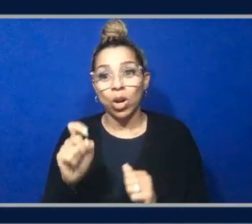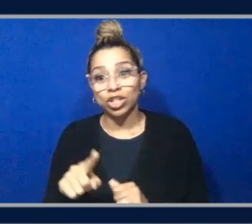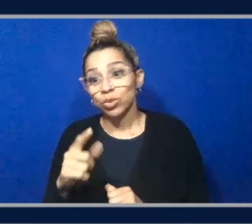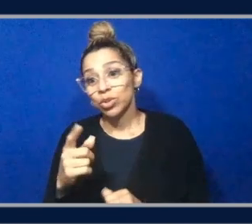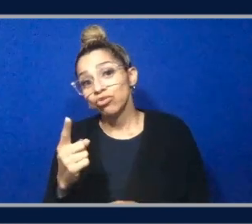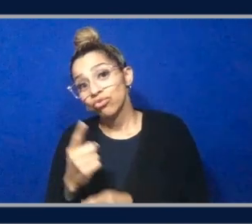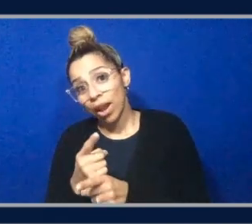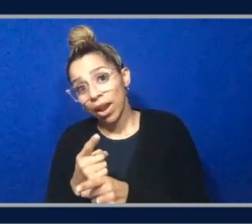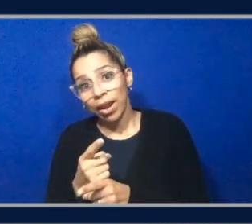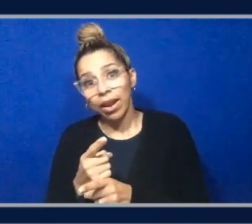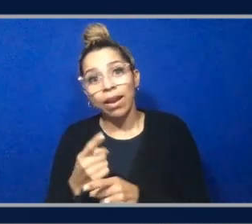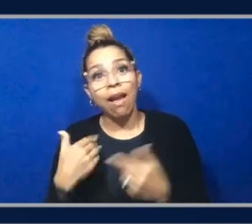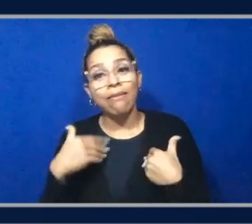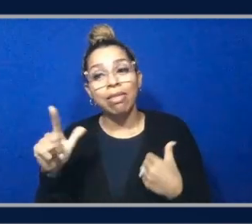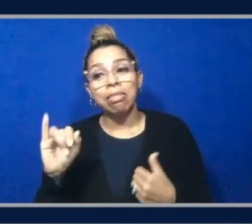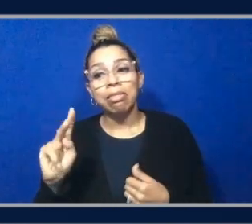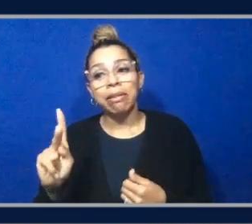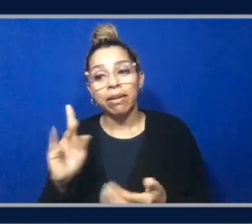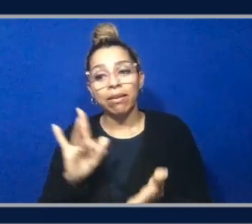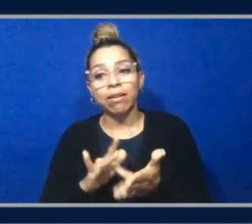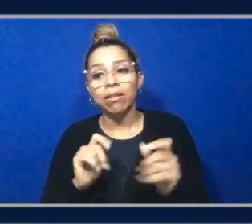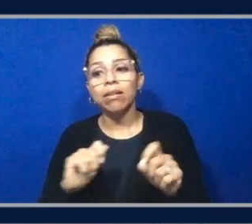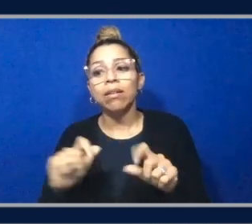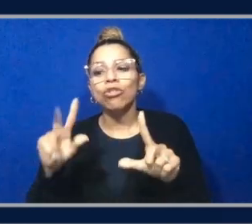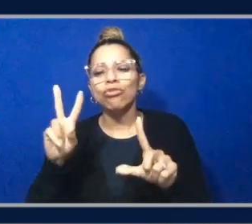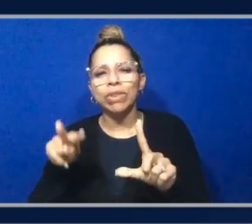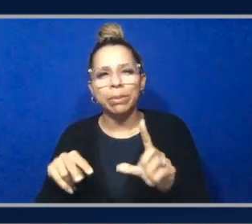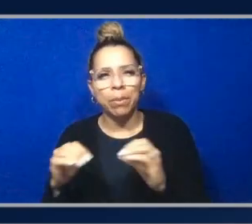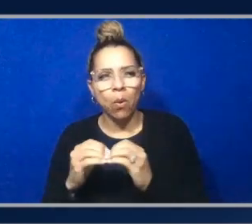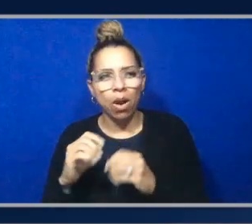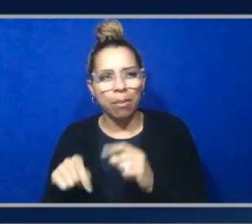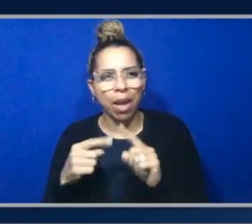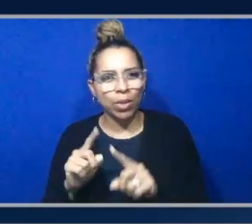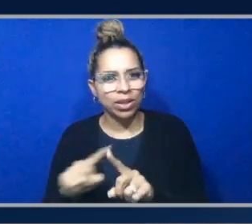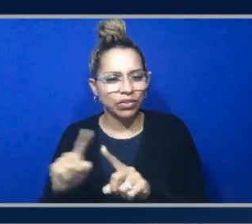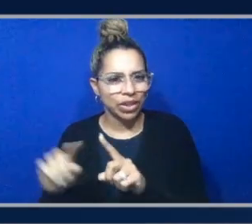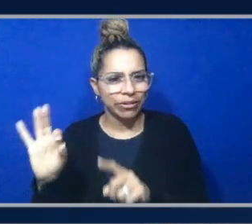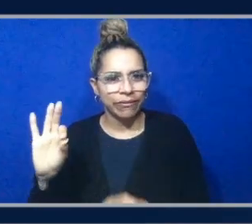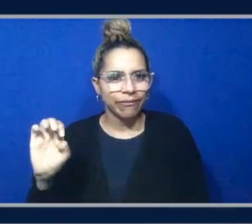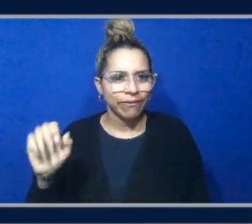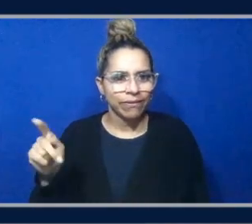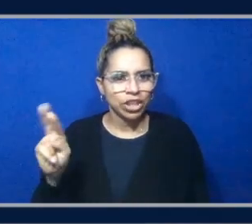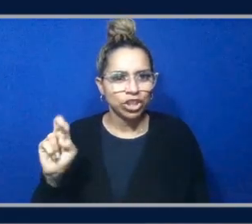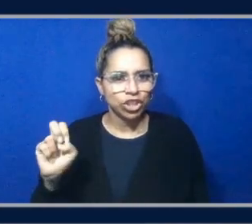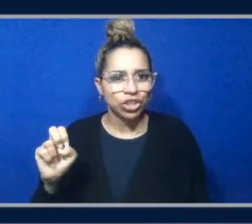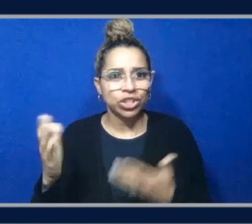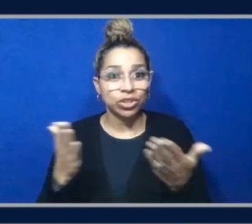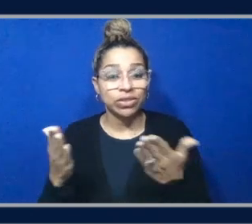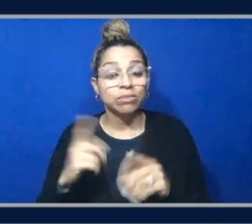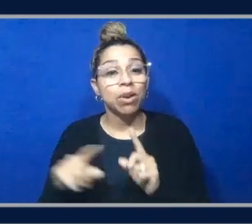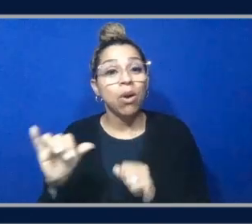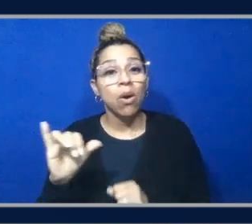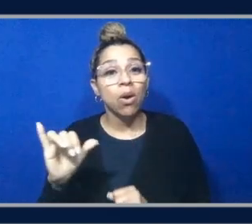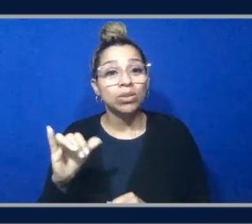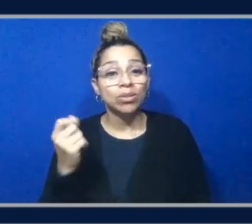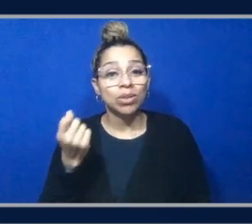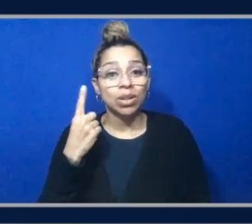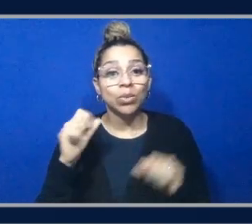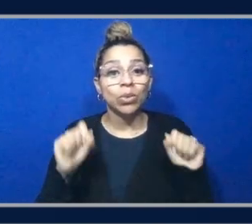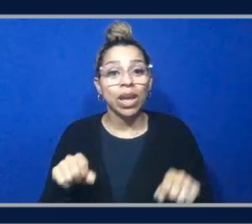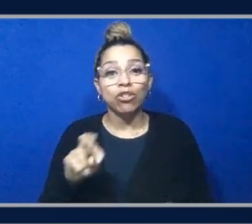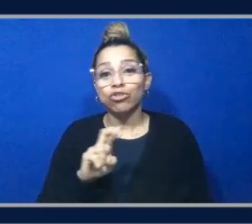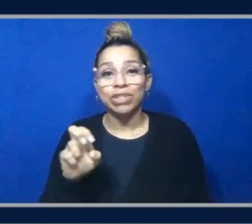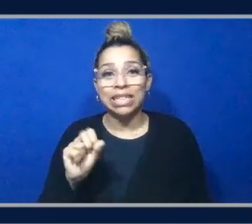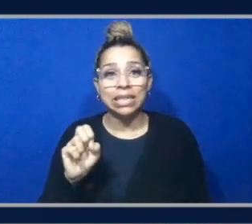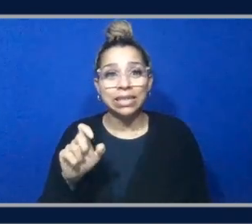links where you can go read up more and there's different features and services. But you know what you can also do, Aaron? You can reset the product. Why